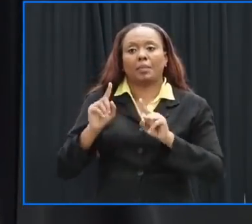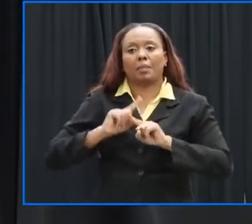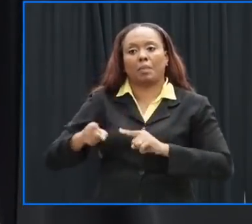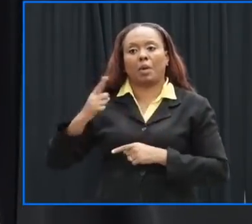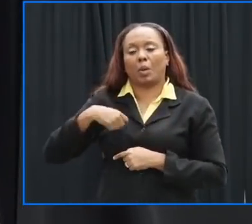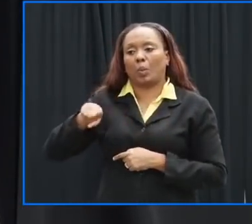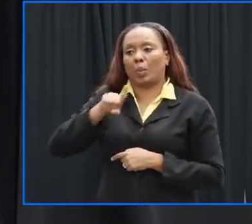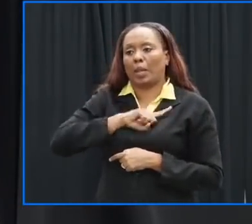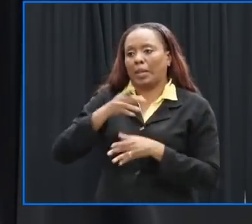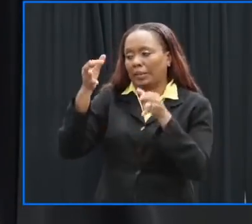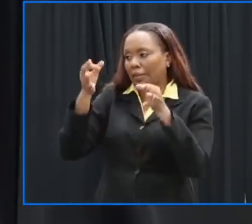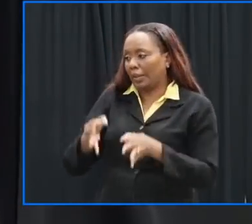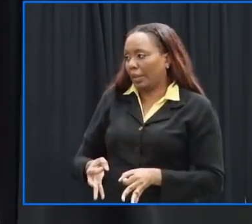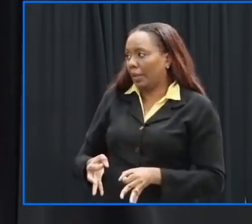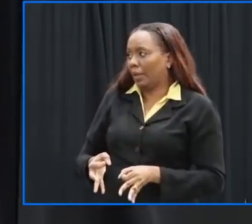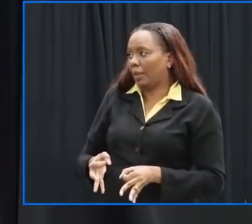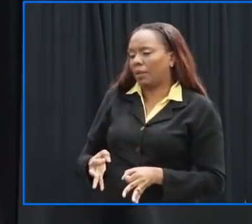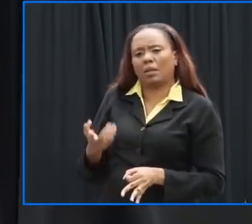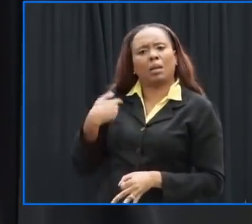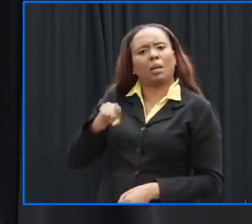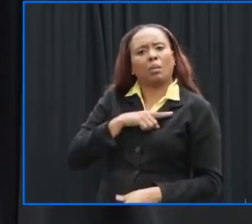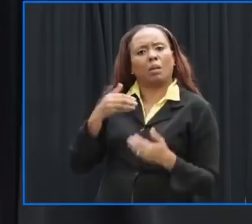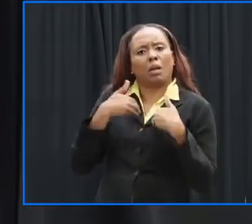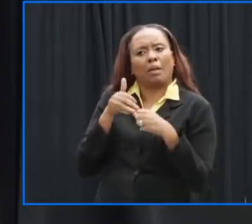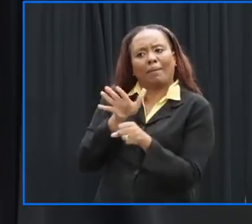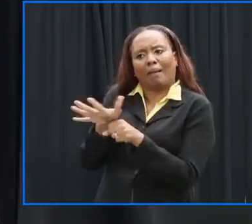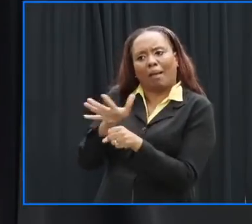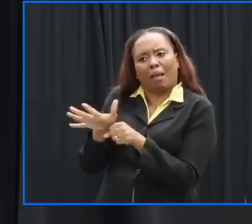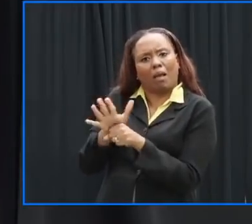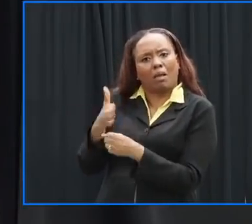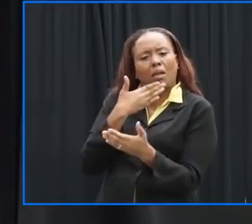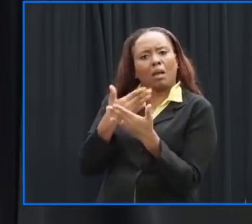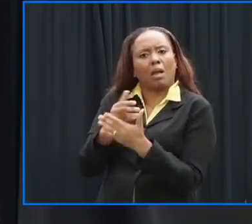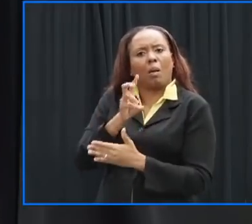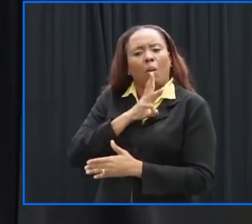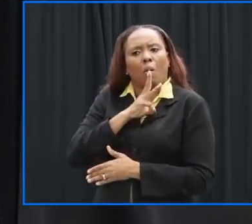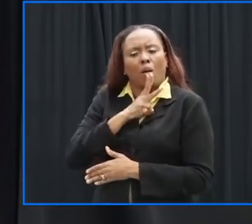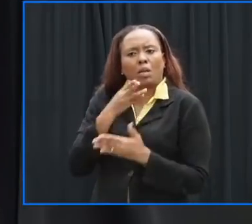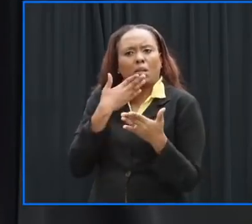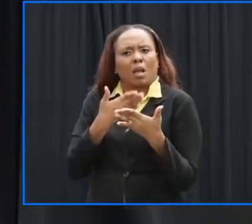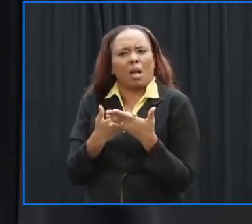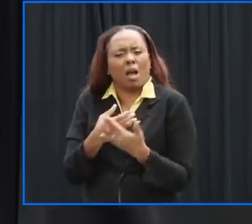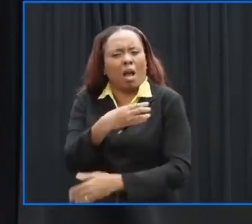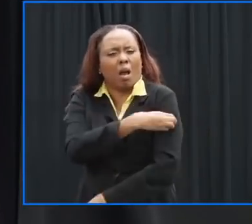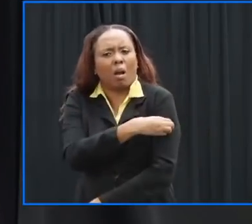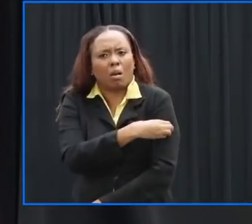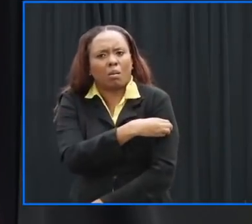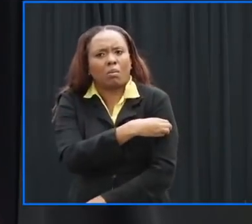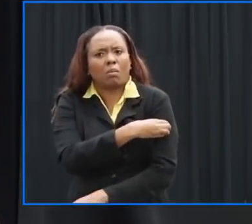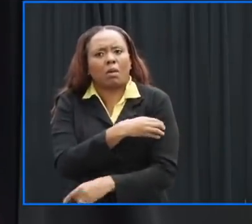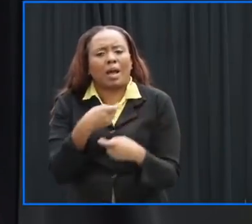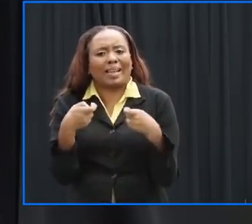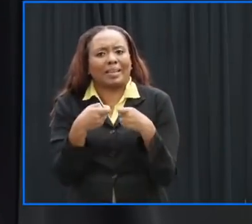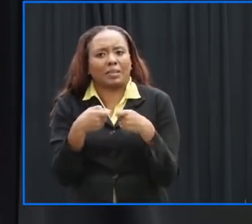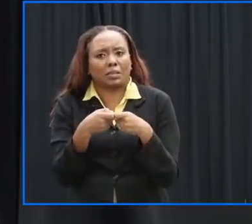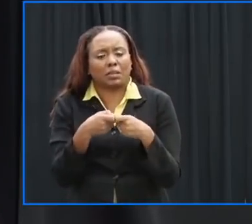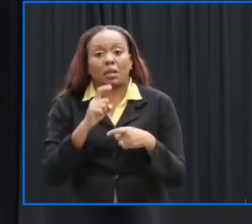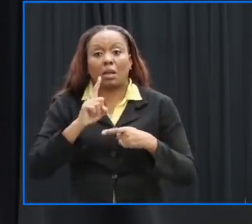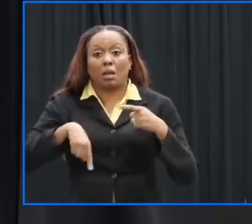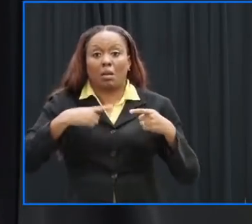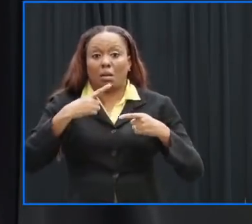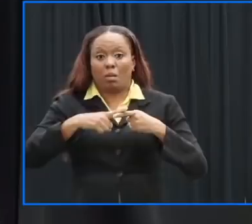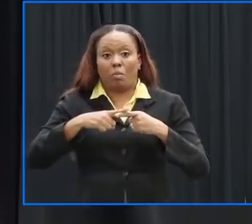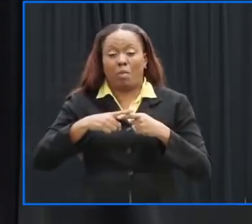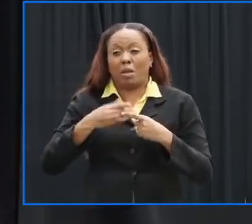determined that we have good water supply and electricity generation to maintain a service after